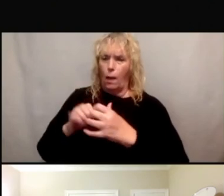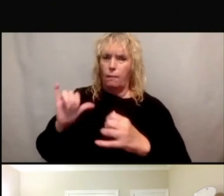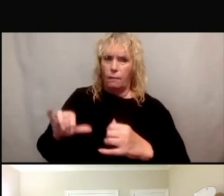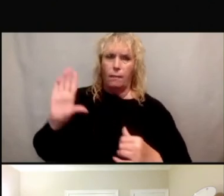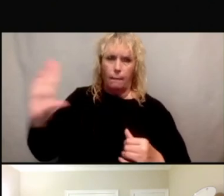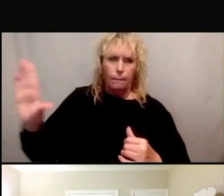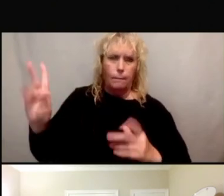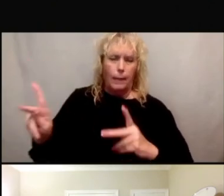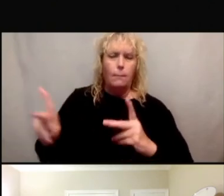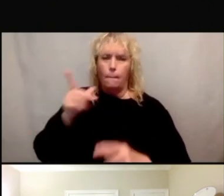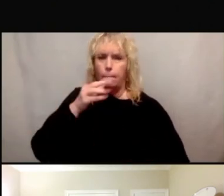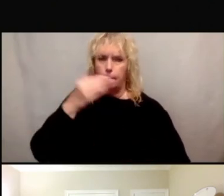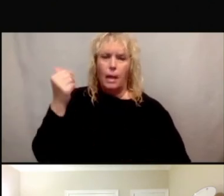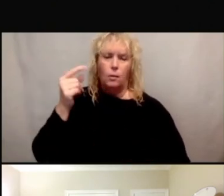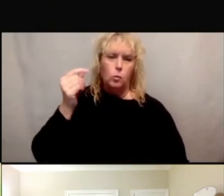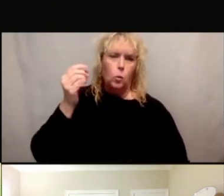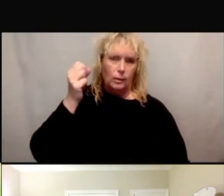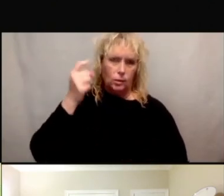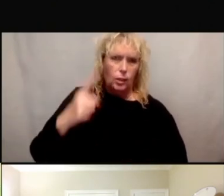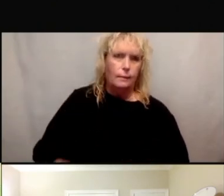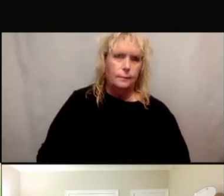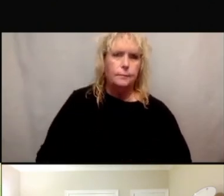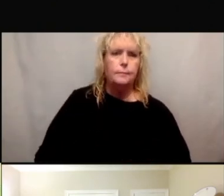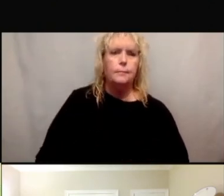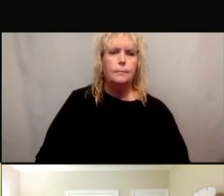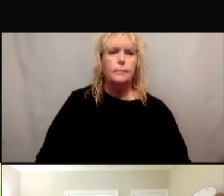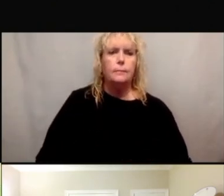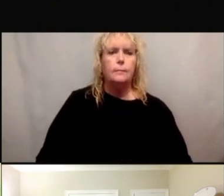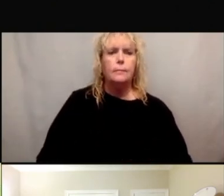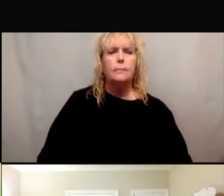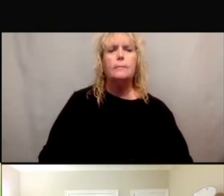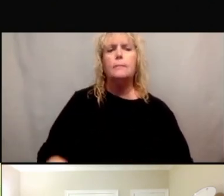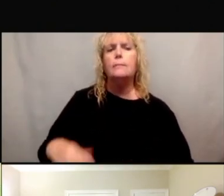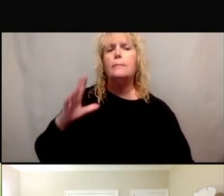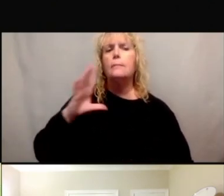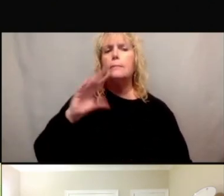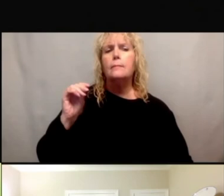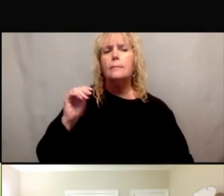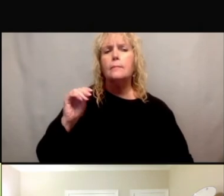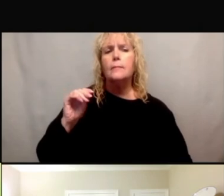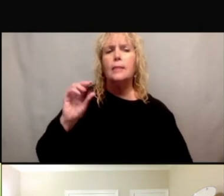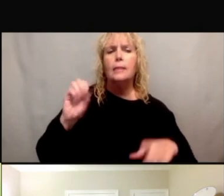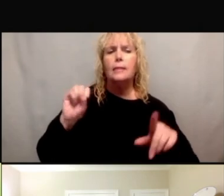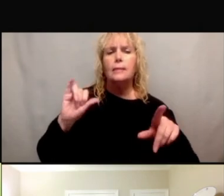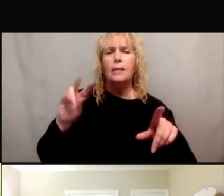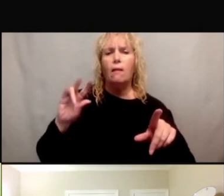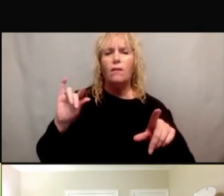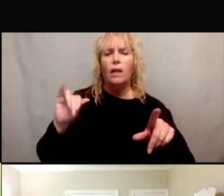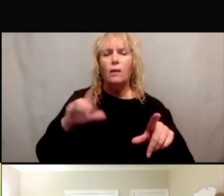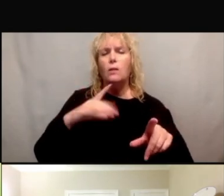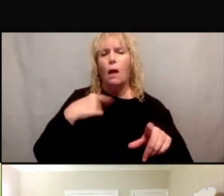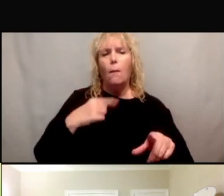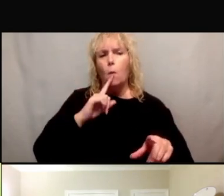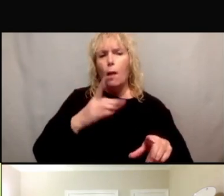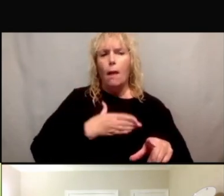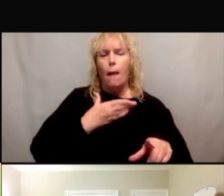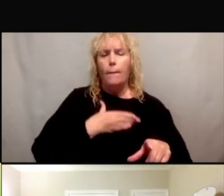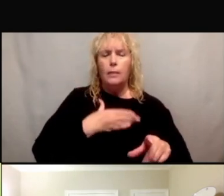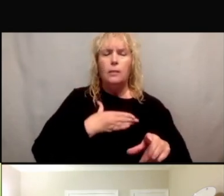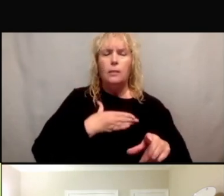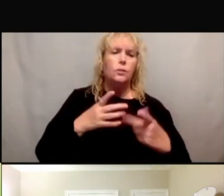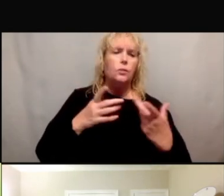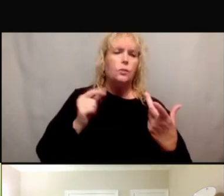will actually understand. And I just want to add that I really appreciate this kind of question because really just thinking about how